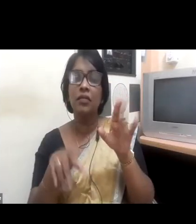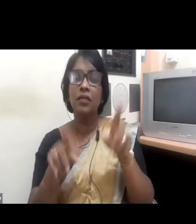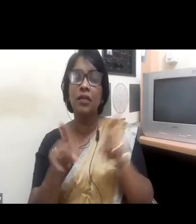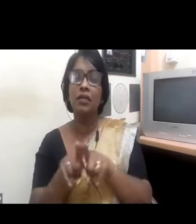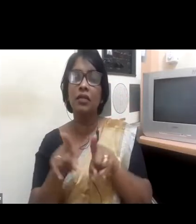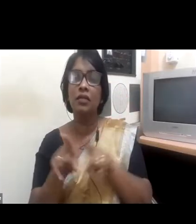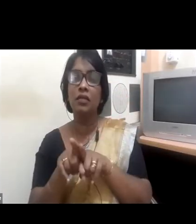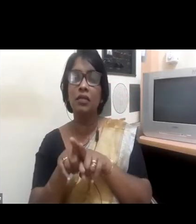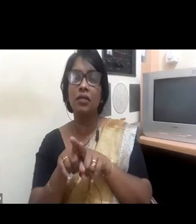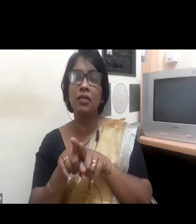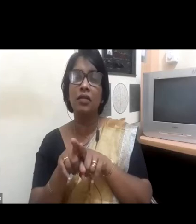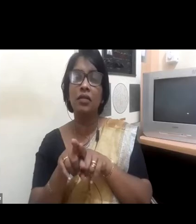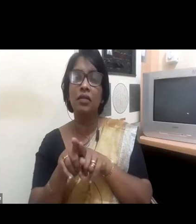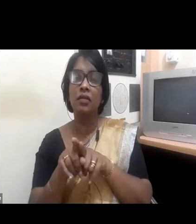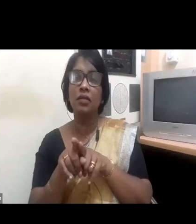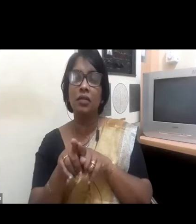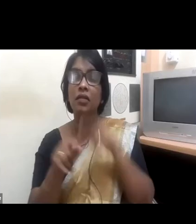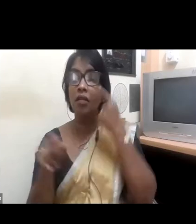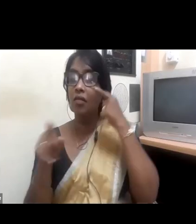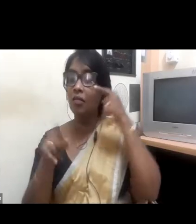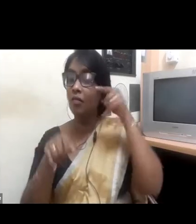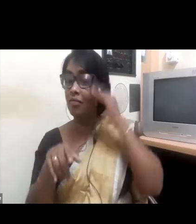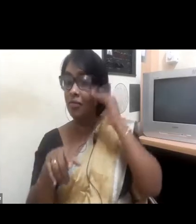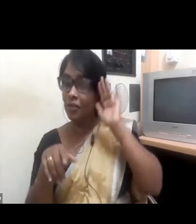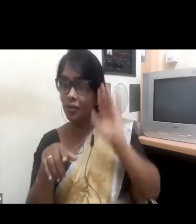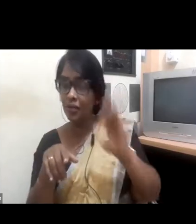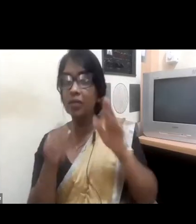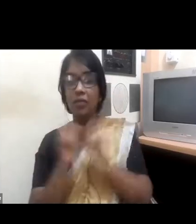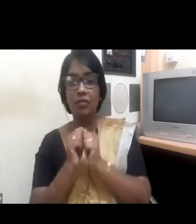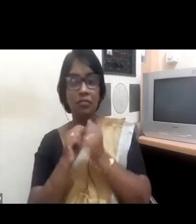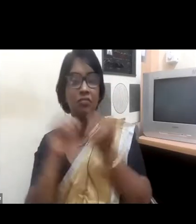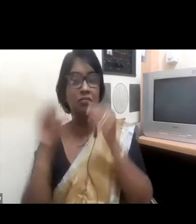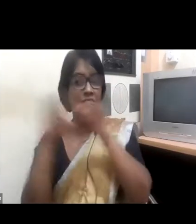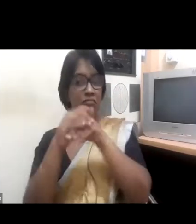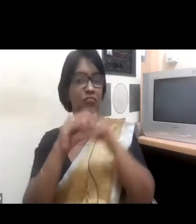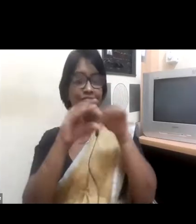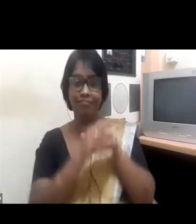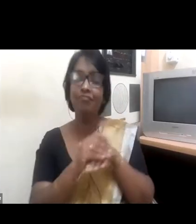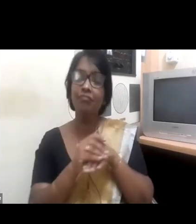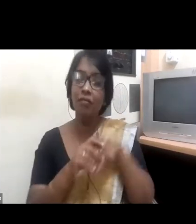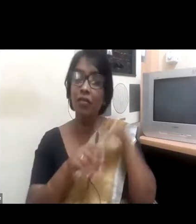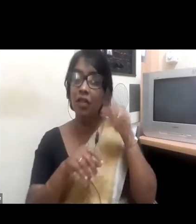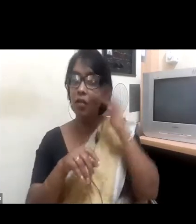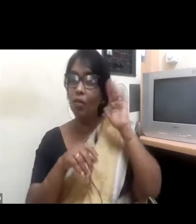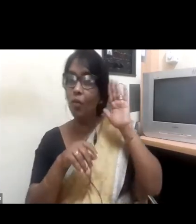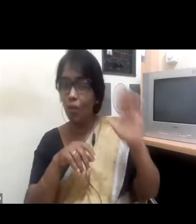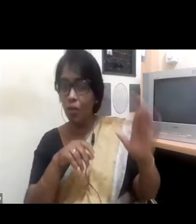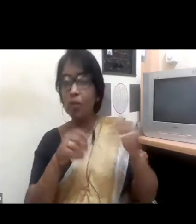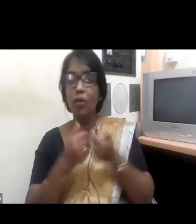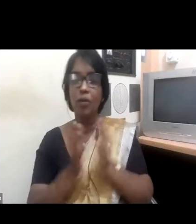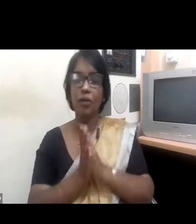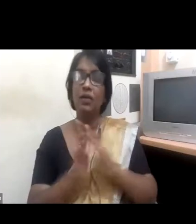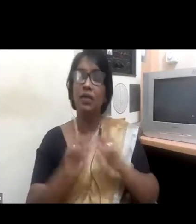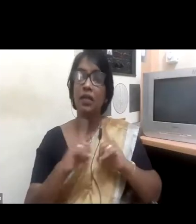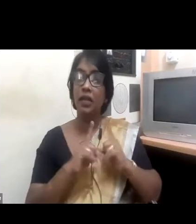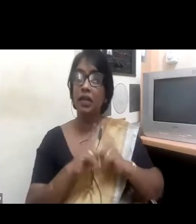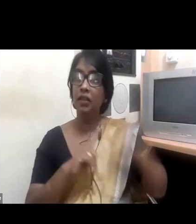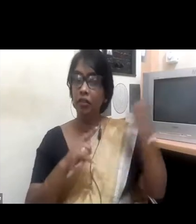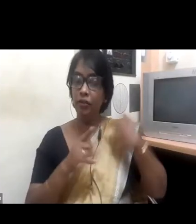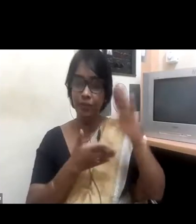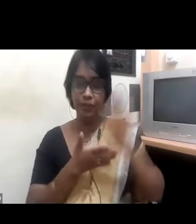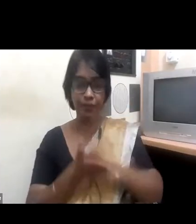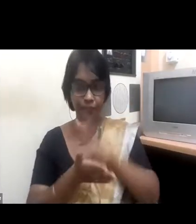behavior, etc., and progress their journeys in the organization. And with that, what I would like to do now is to invite